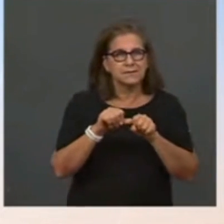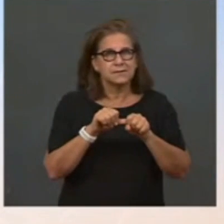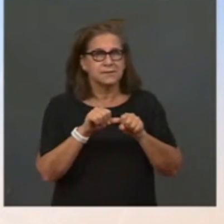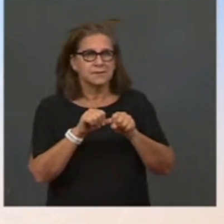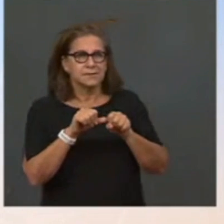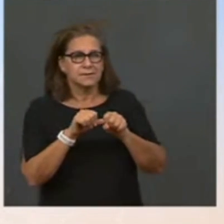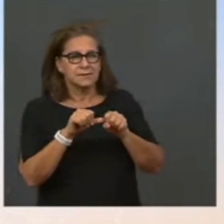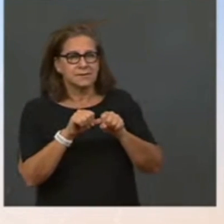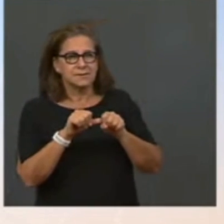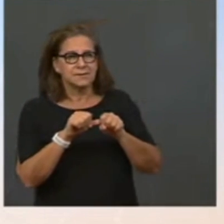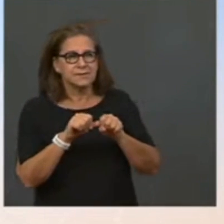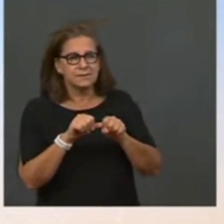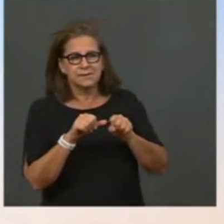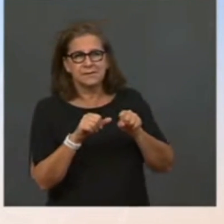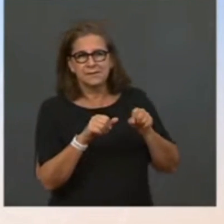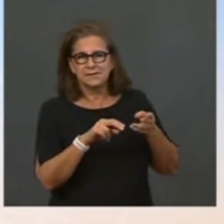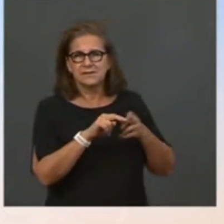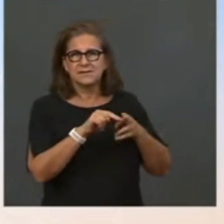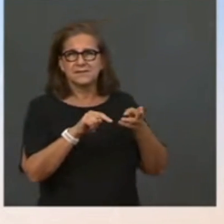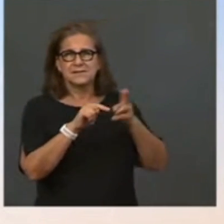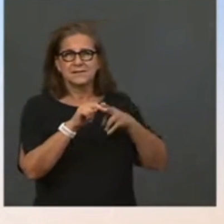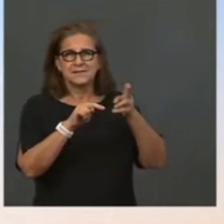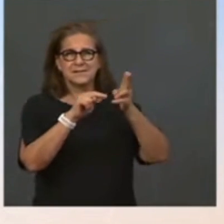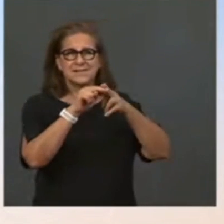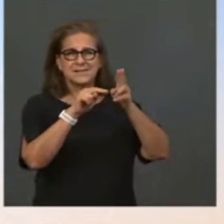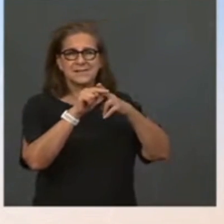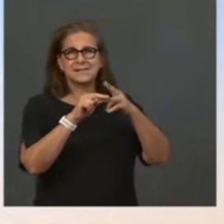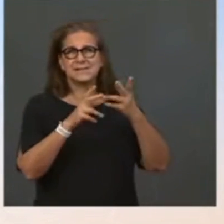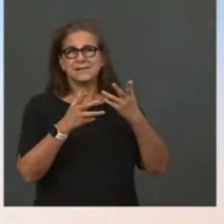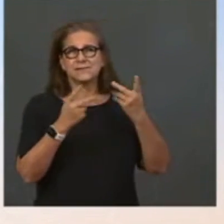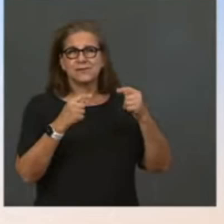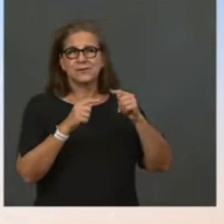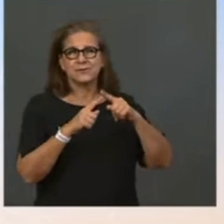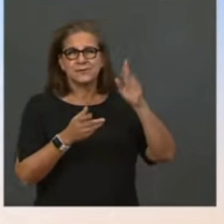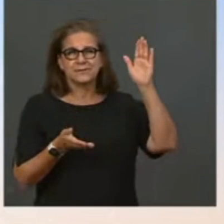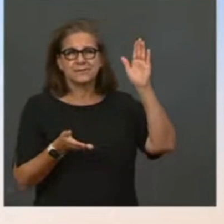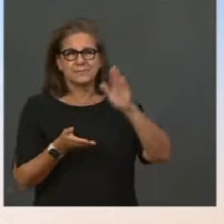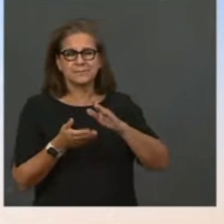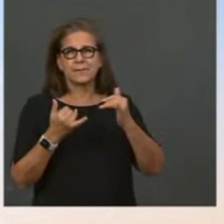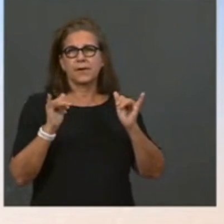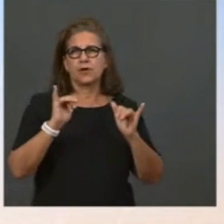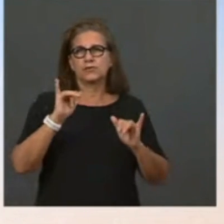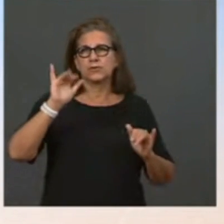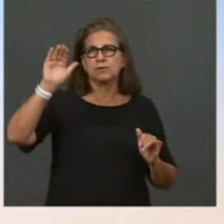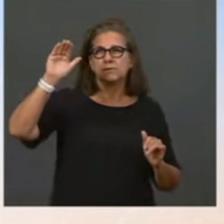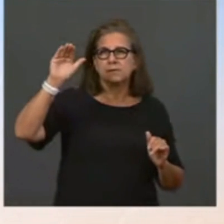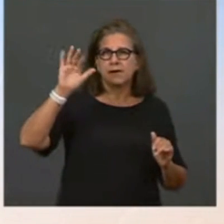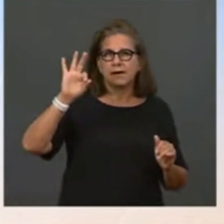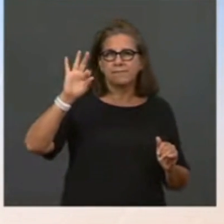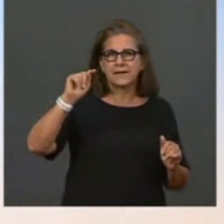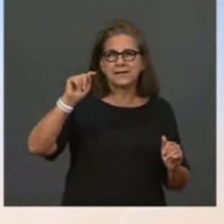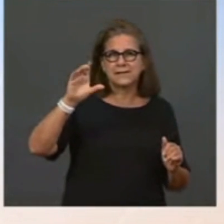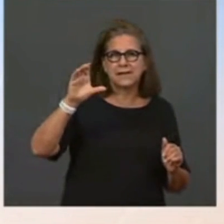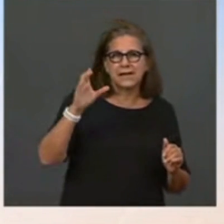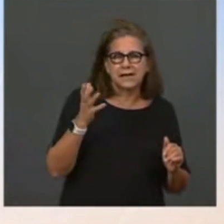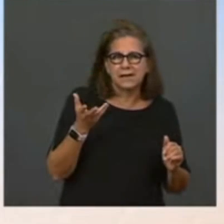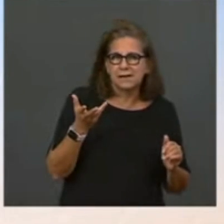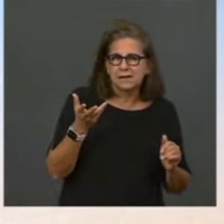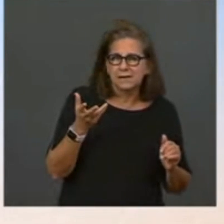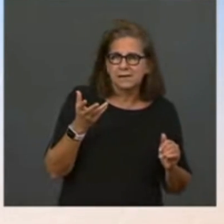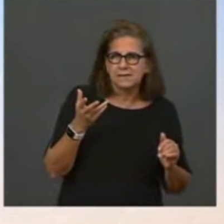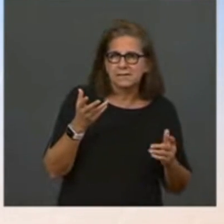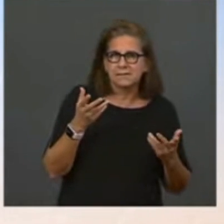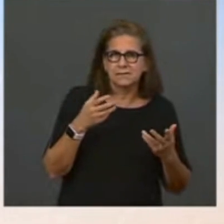That's one of the reasons he's asked the FTC to look into price gouging, something that is no doubt impacting or we expect might be